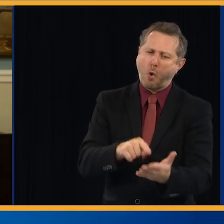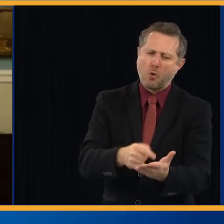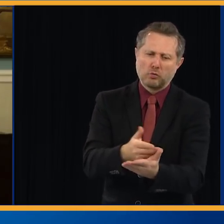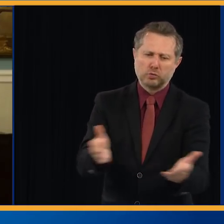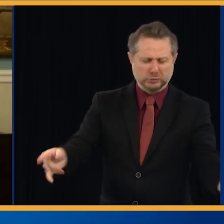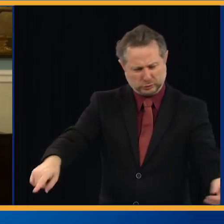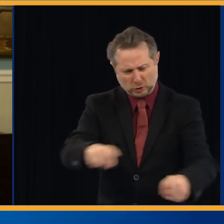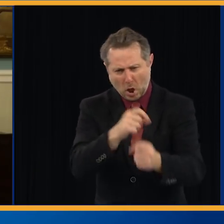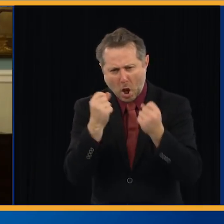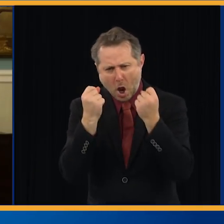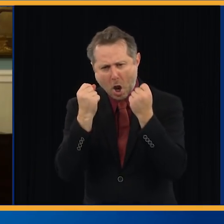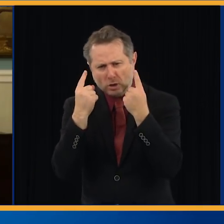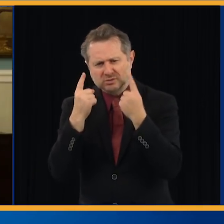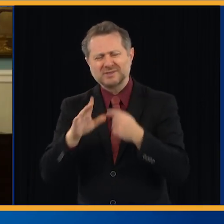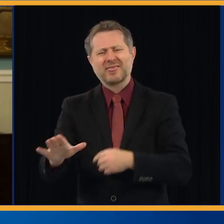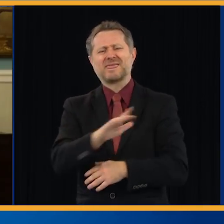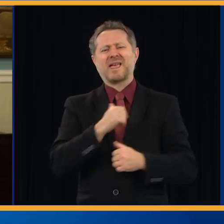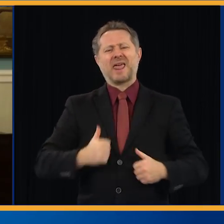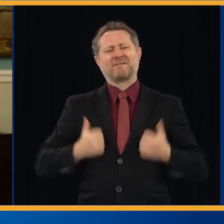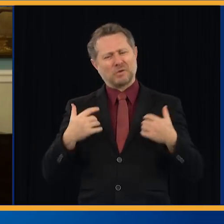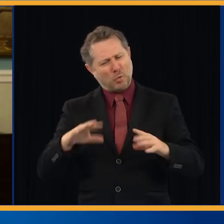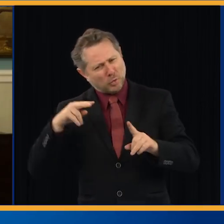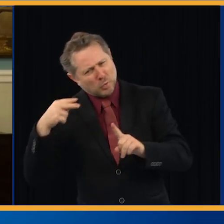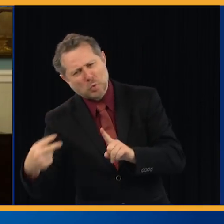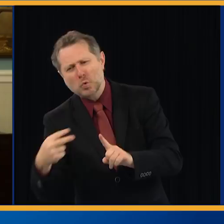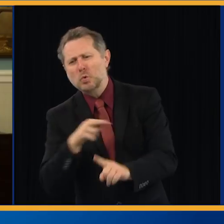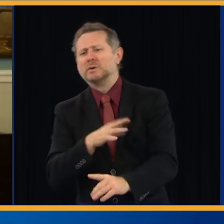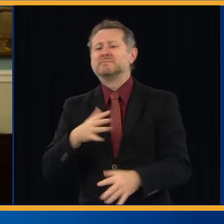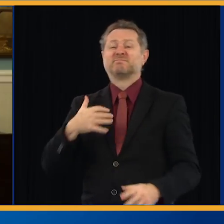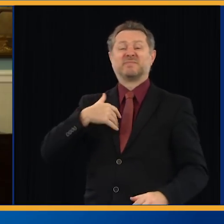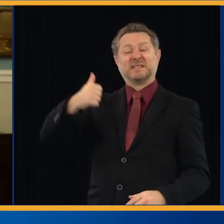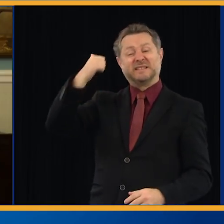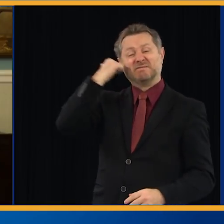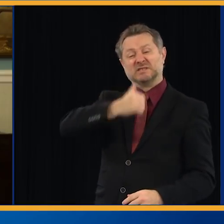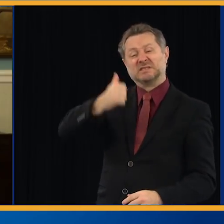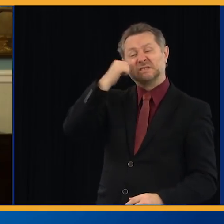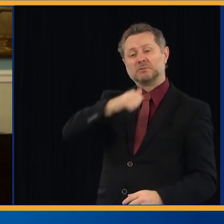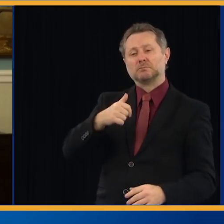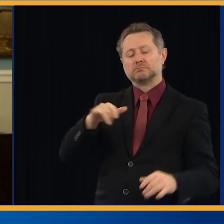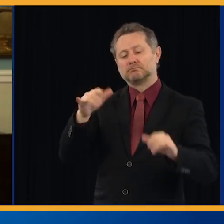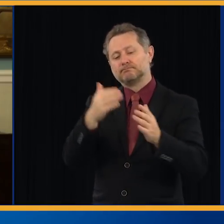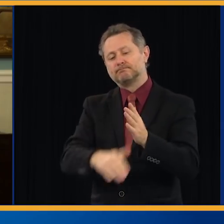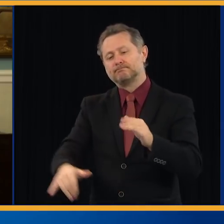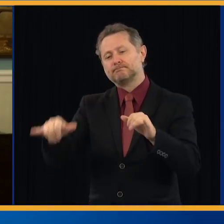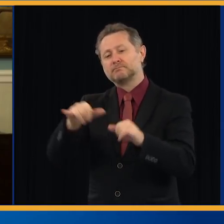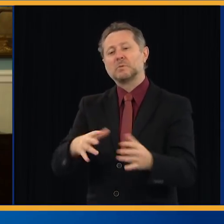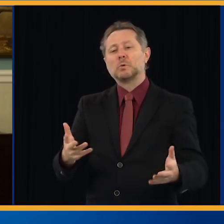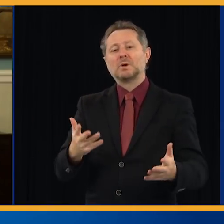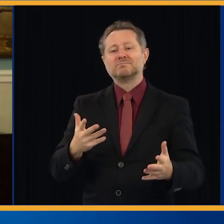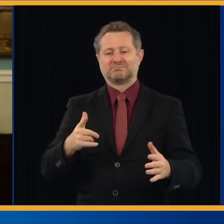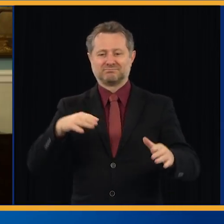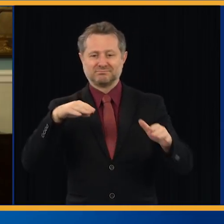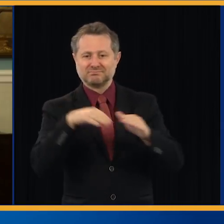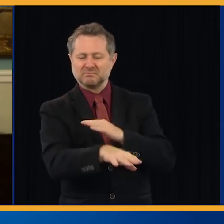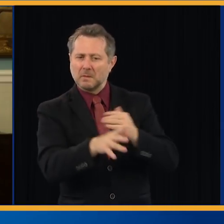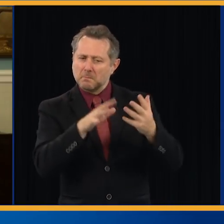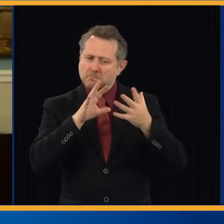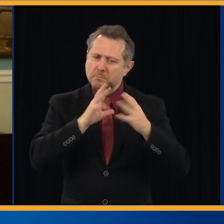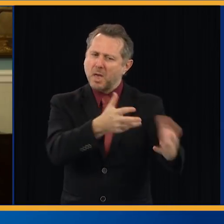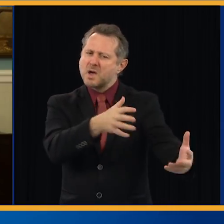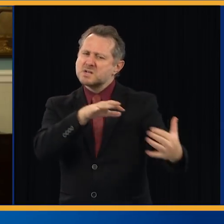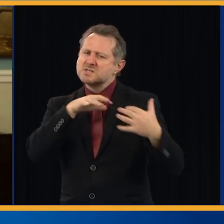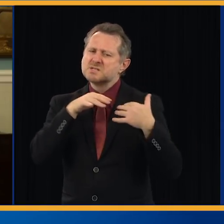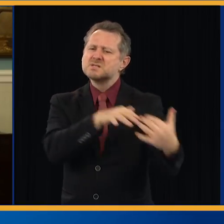And the notion that they have a daily routine where they go into battle, they go toward the danger, they go where the